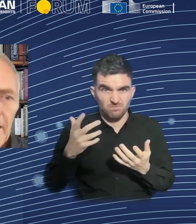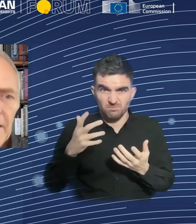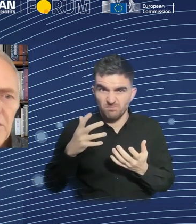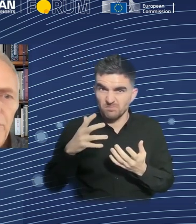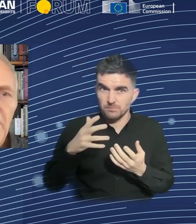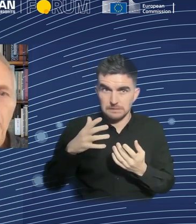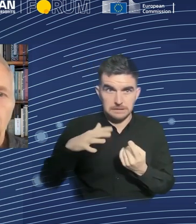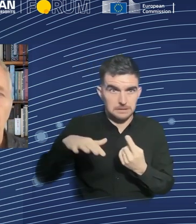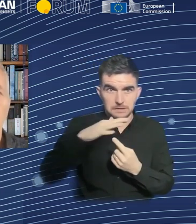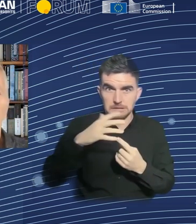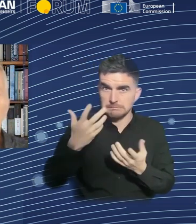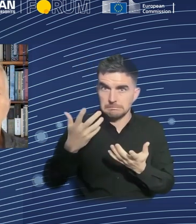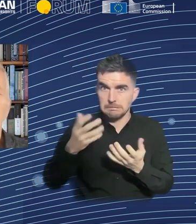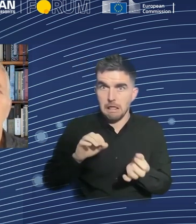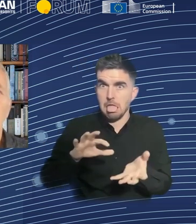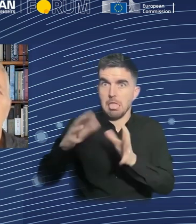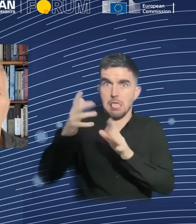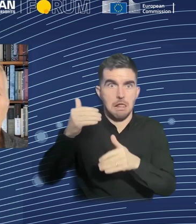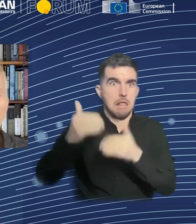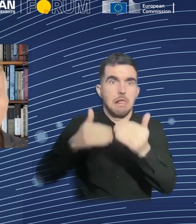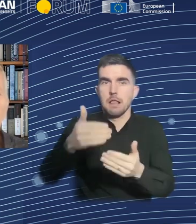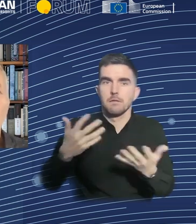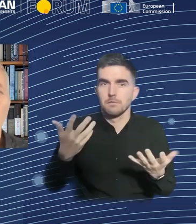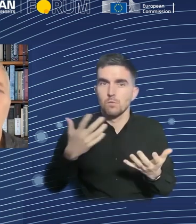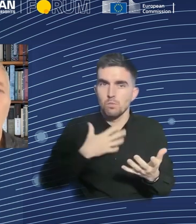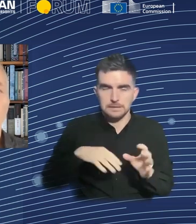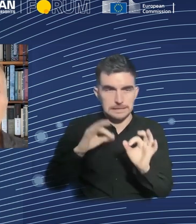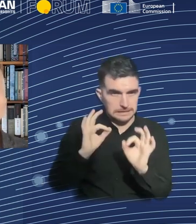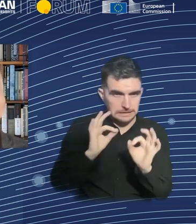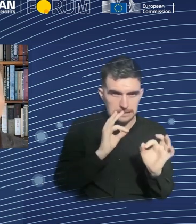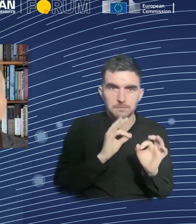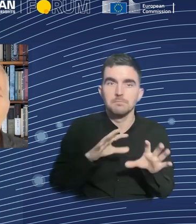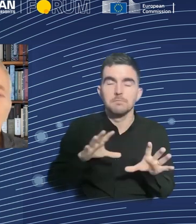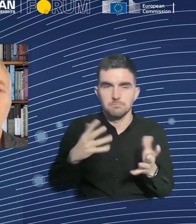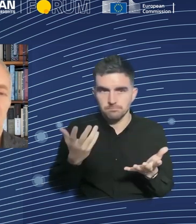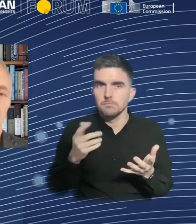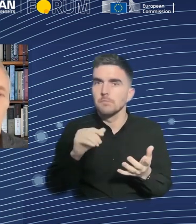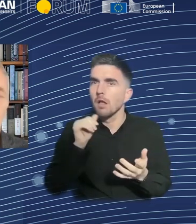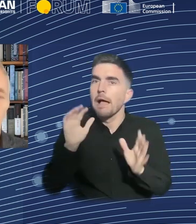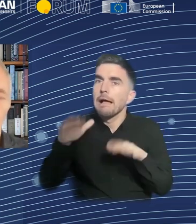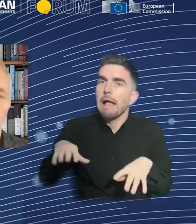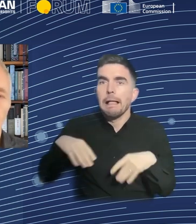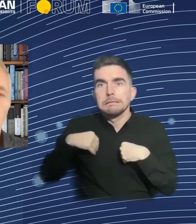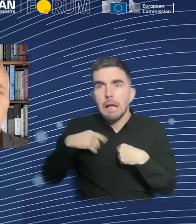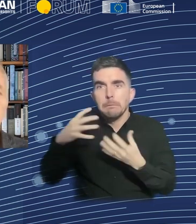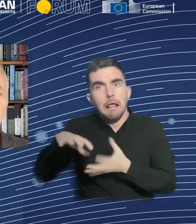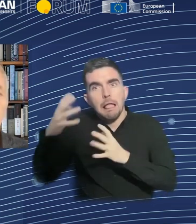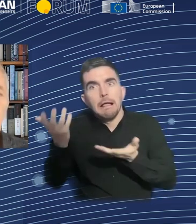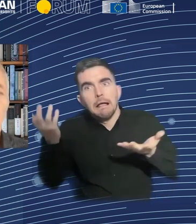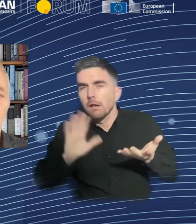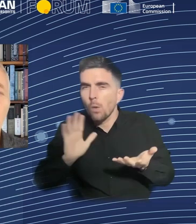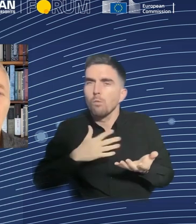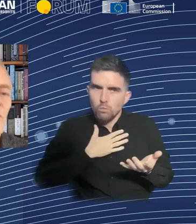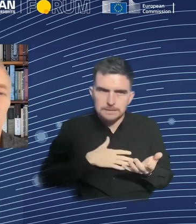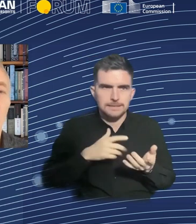I think it's really important to understand when you hear the idealism of the early pioneers of